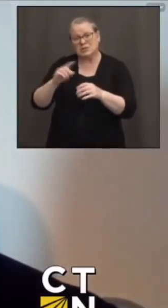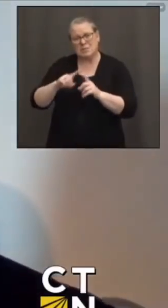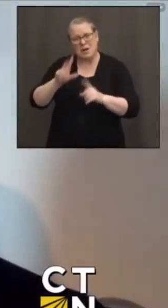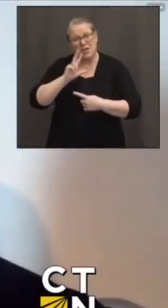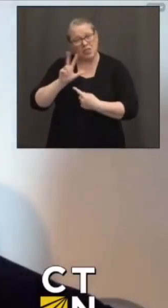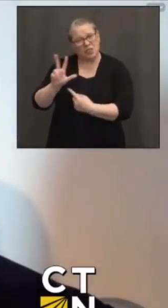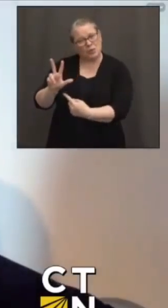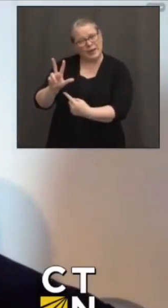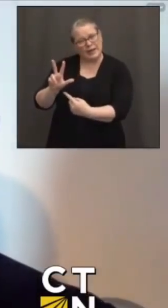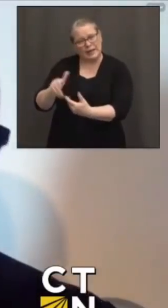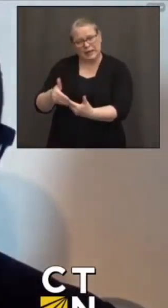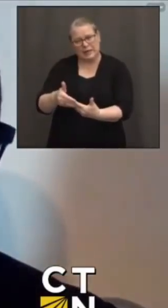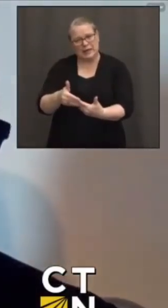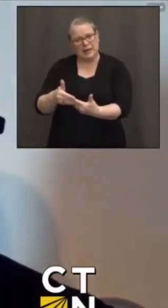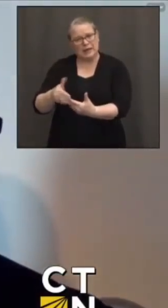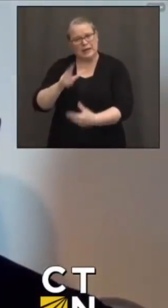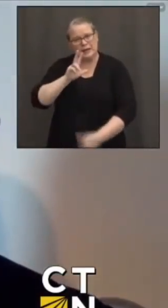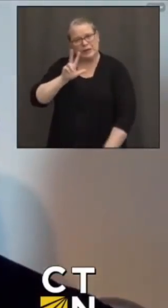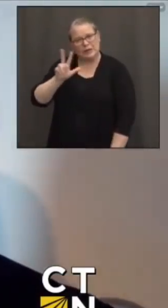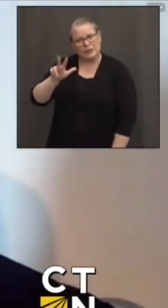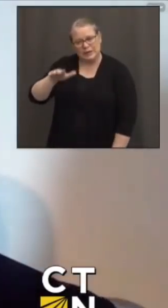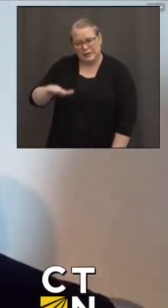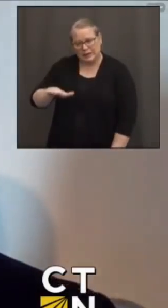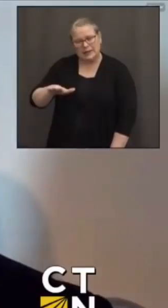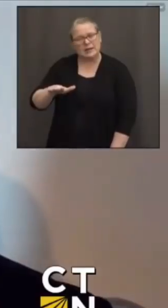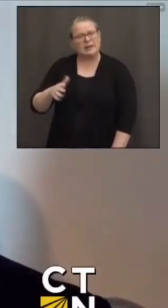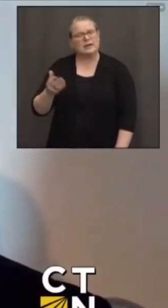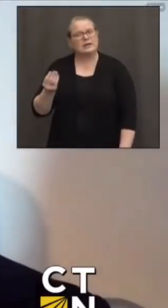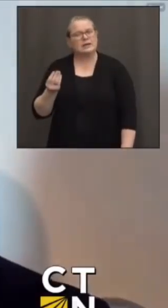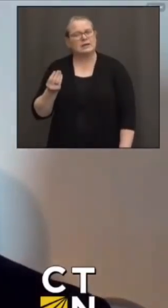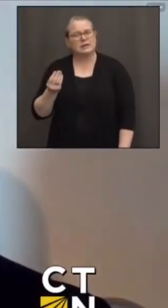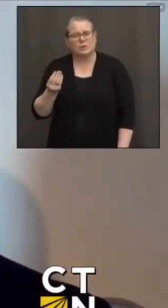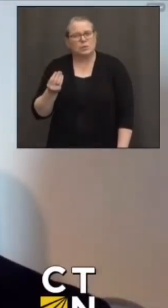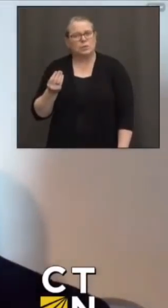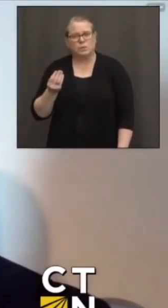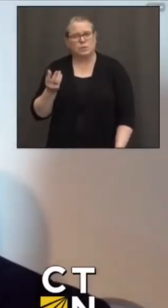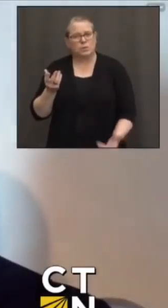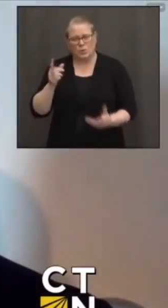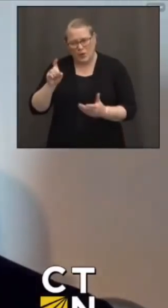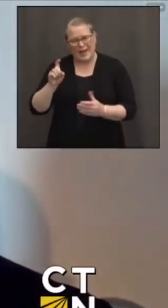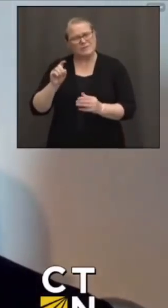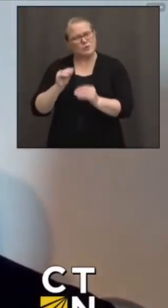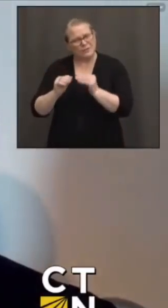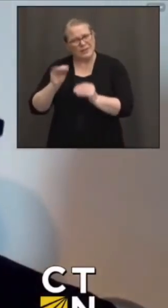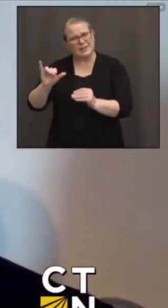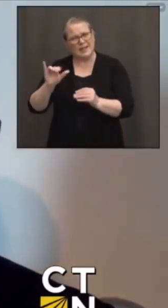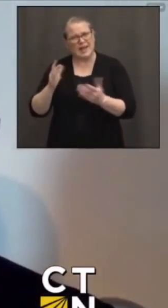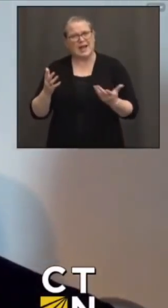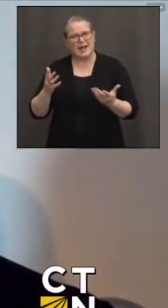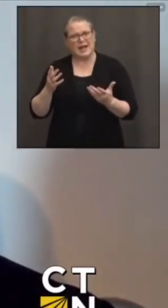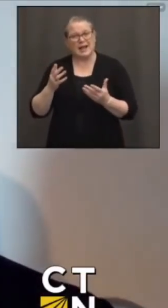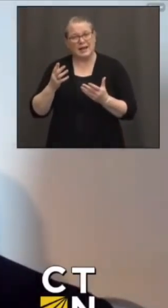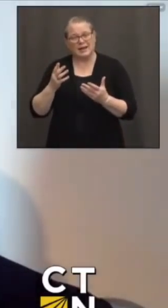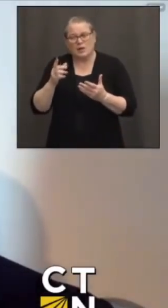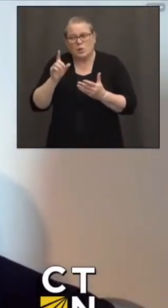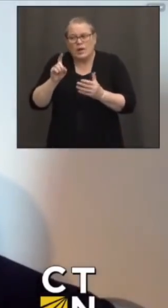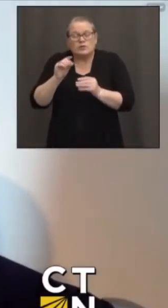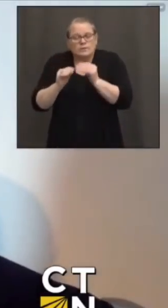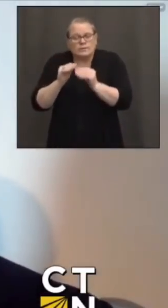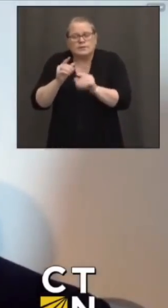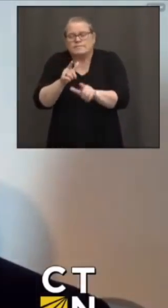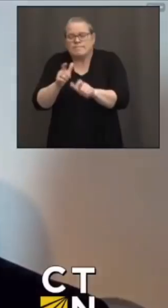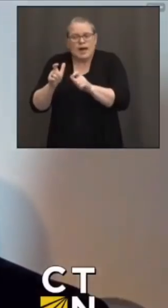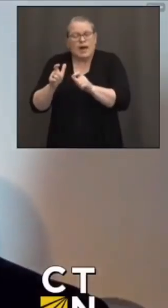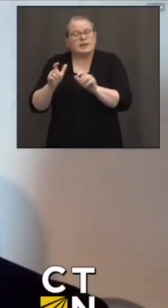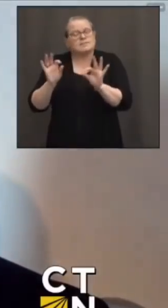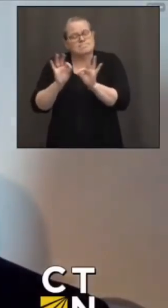-year-old, I mean, come on, we've got to fix this and we've got to fix it fast. We've got to get love